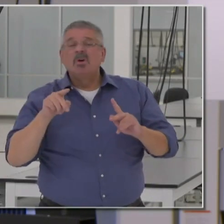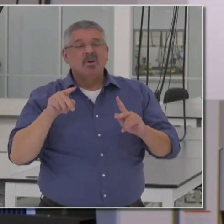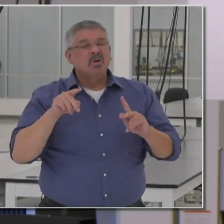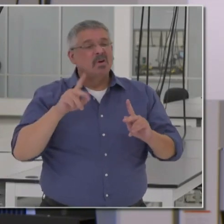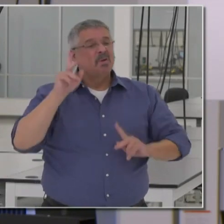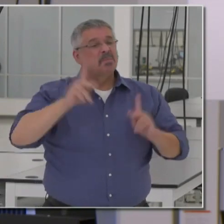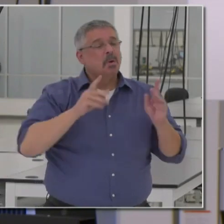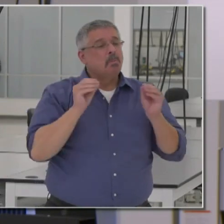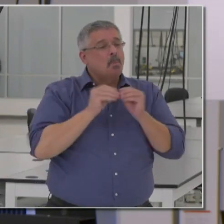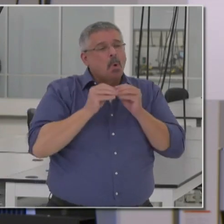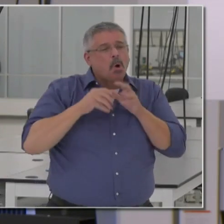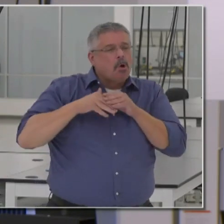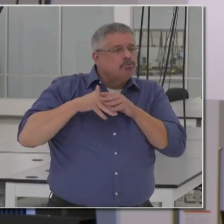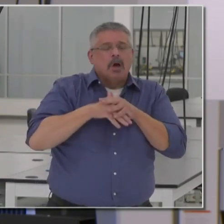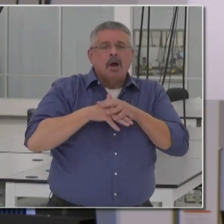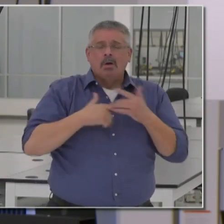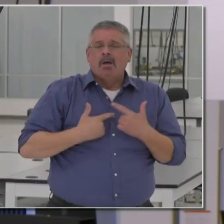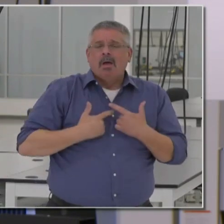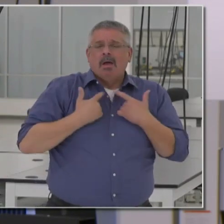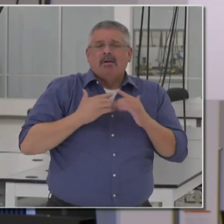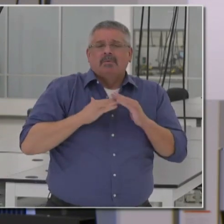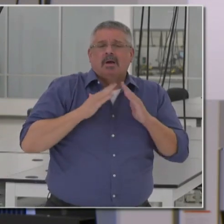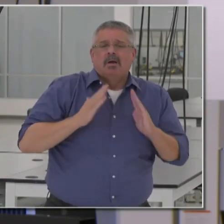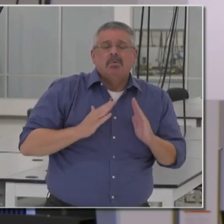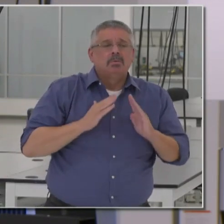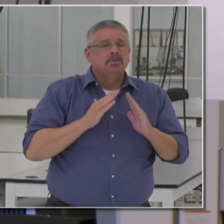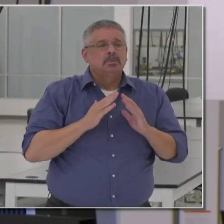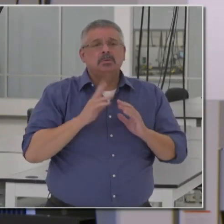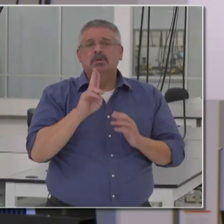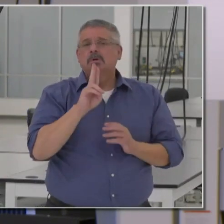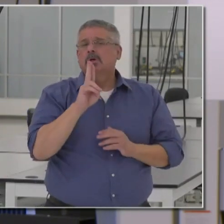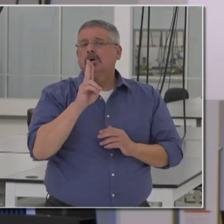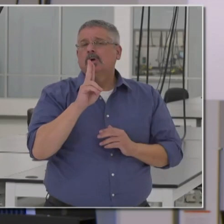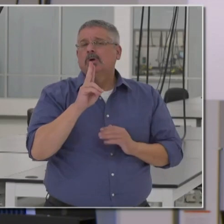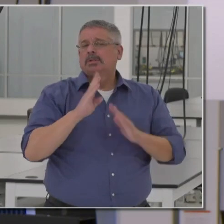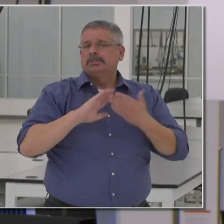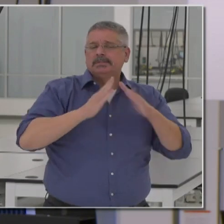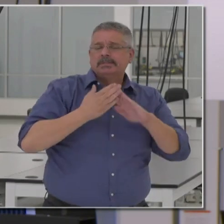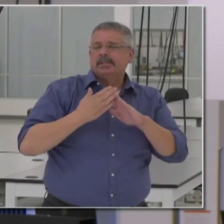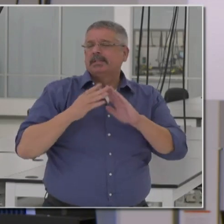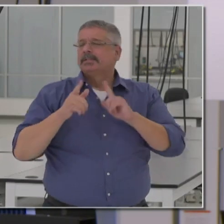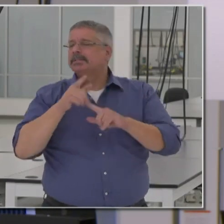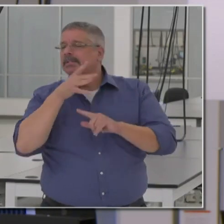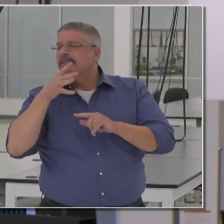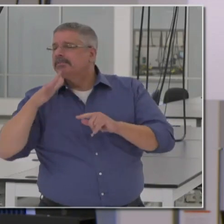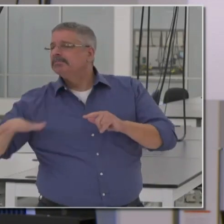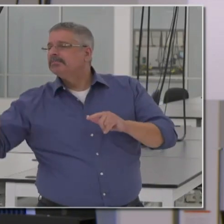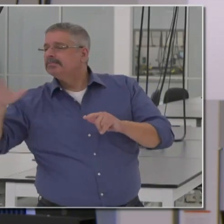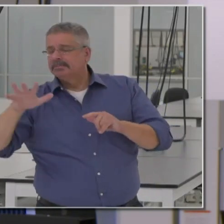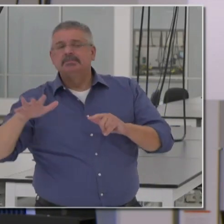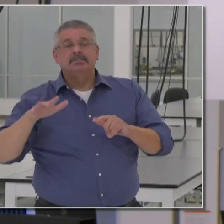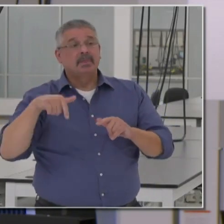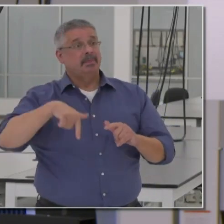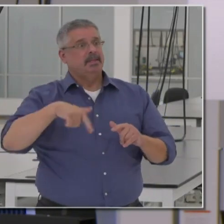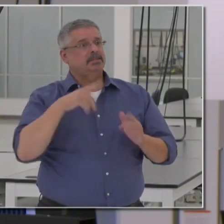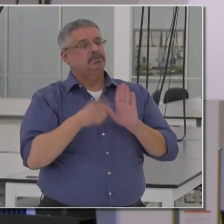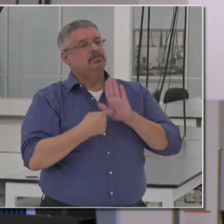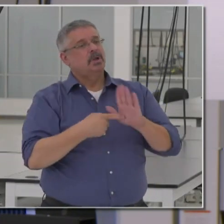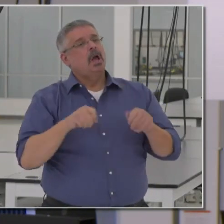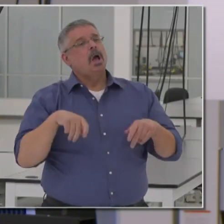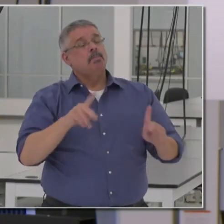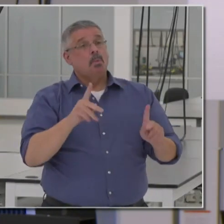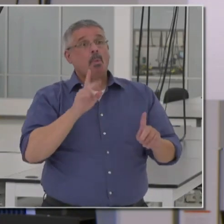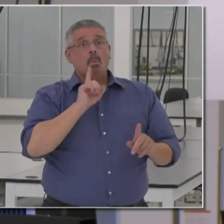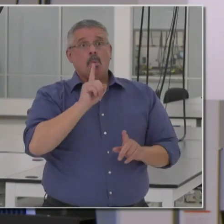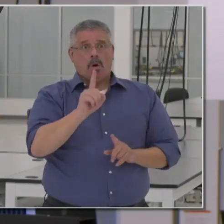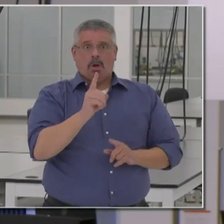in more crowded living conditions in our urban areas and our rural areas as well. And this represents an opportunity to get one